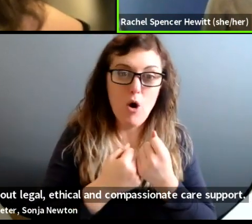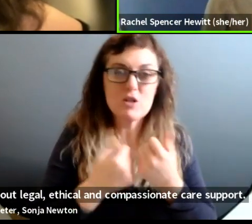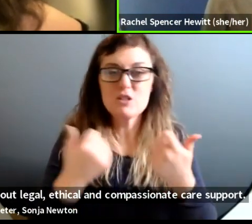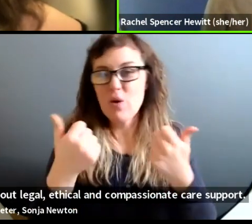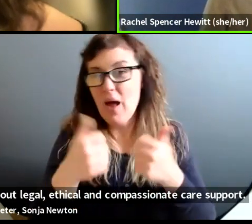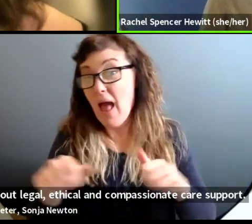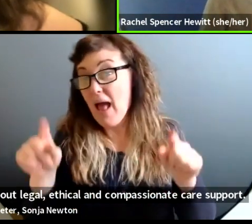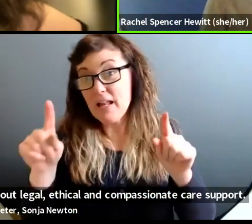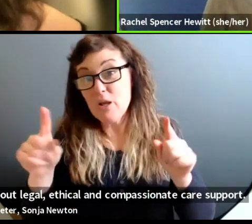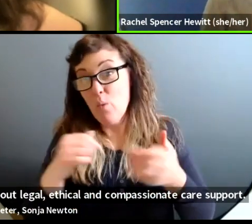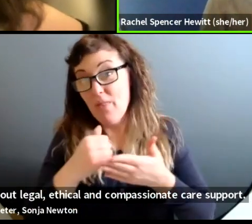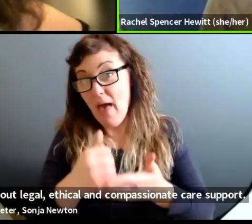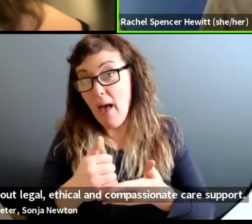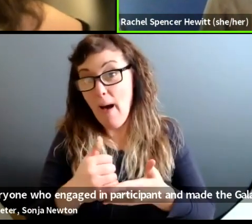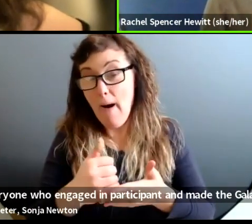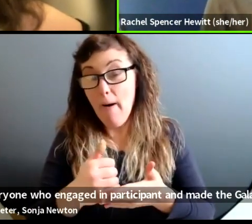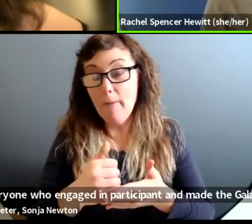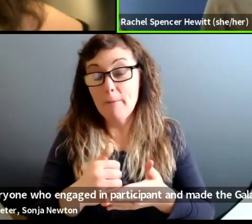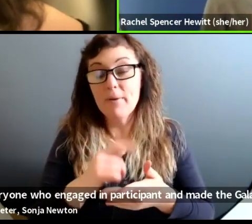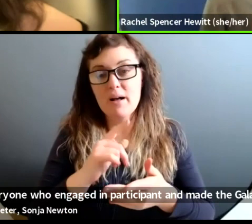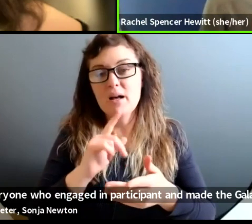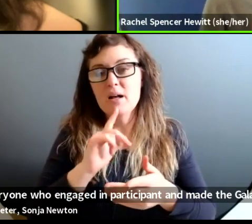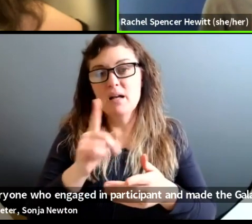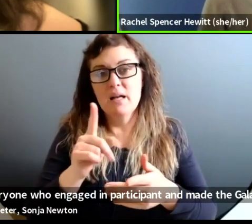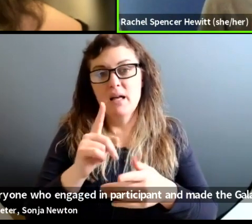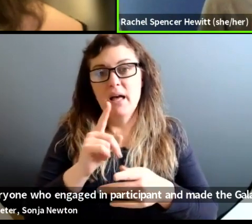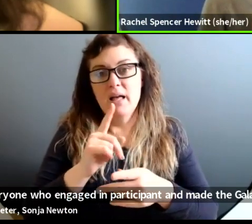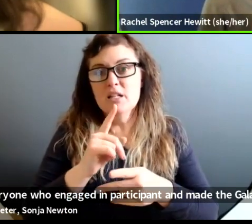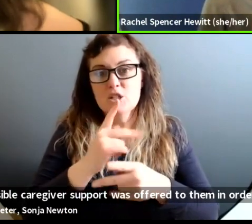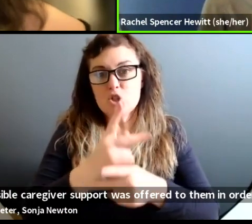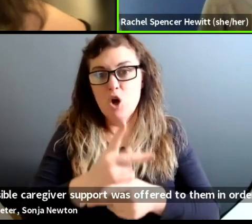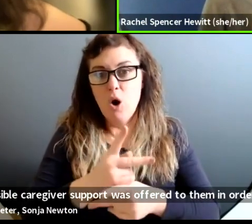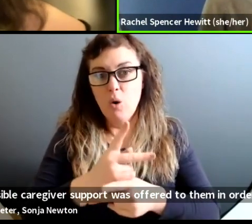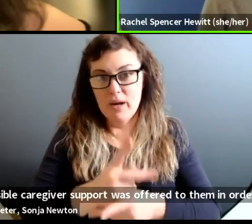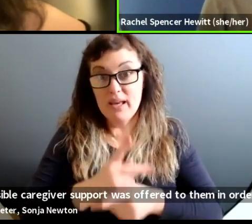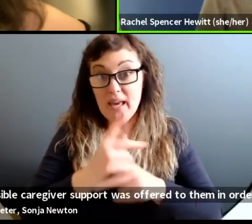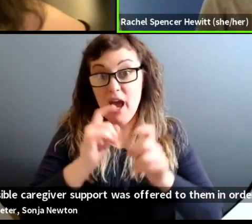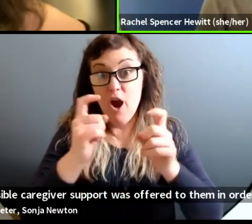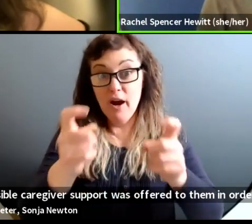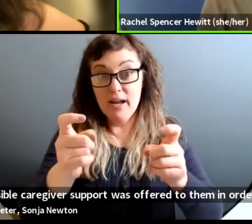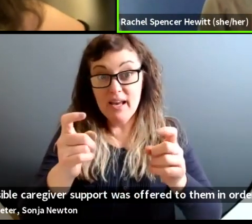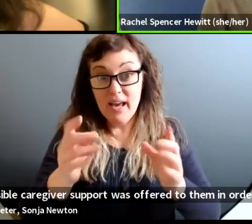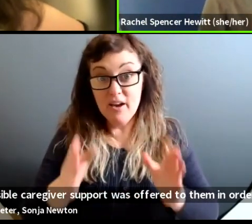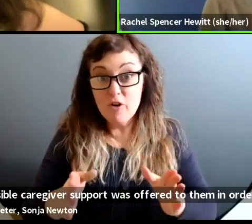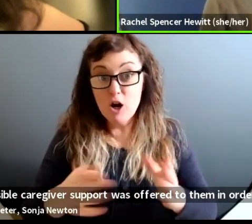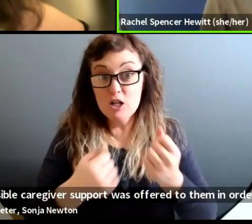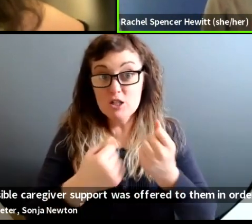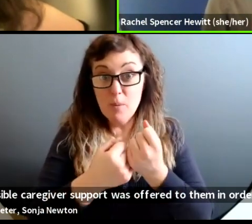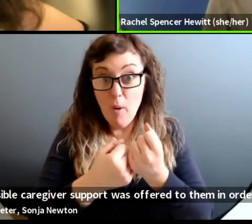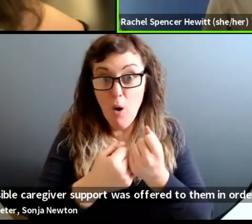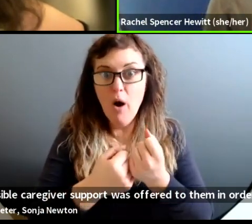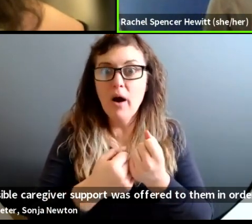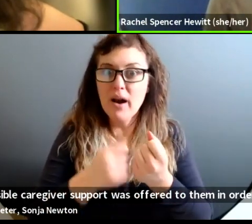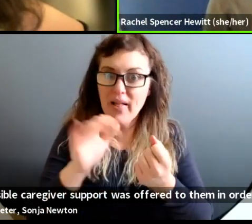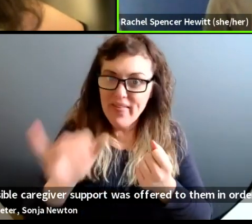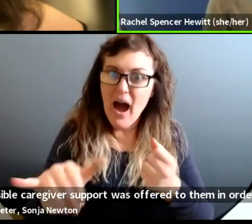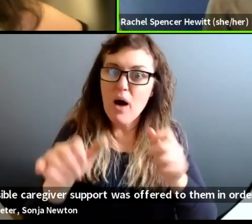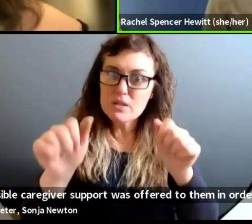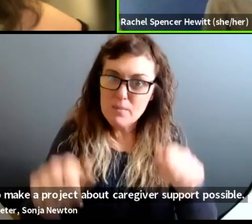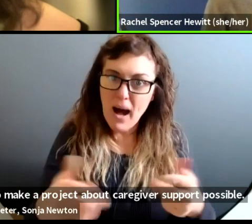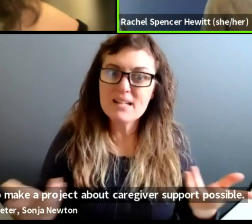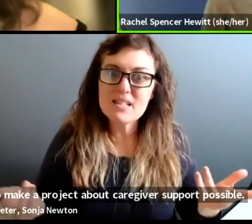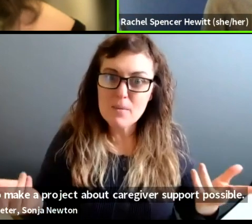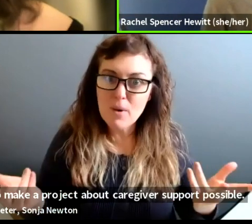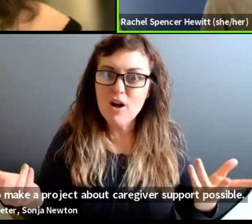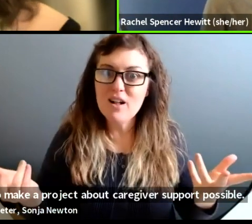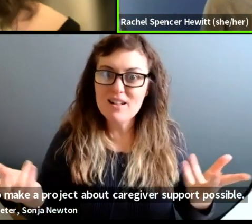possible caregiver support was offered to them in order to make a project about caregiver support possible. And this is where I